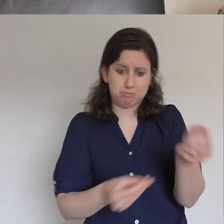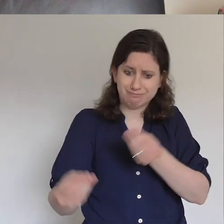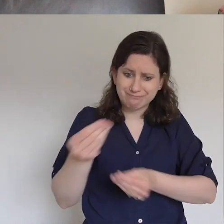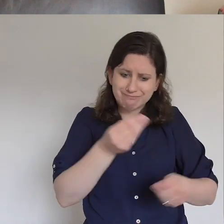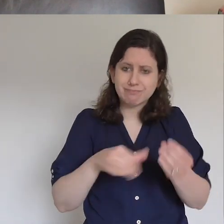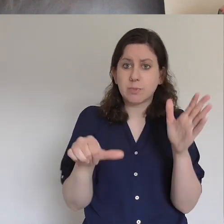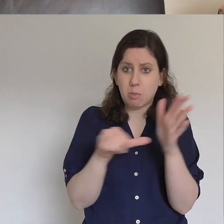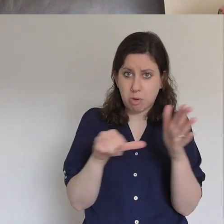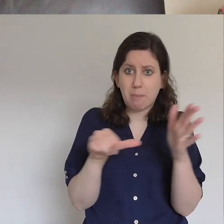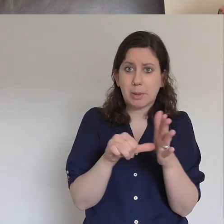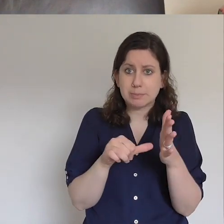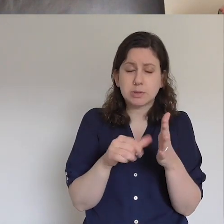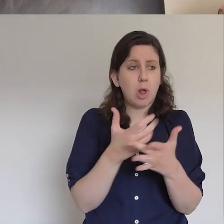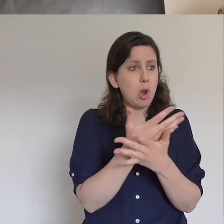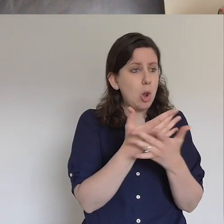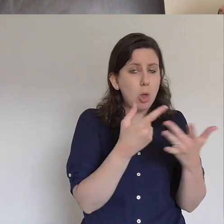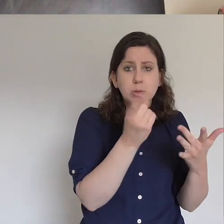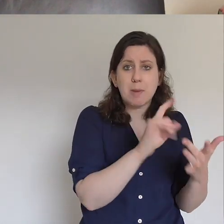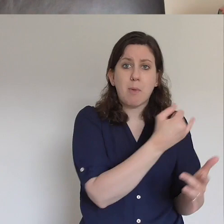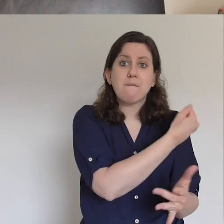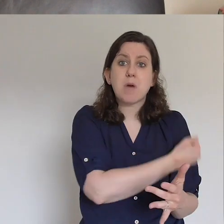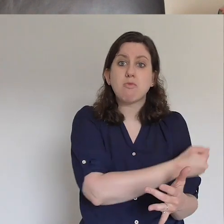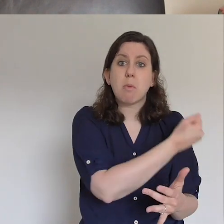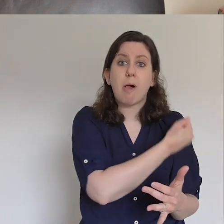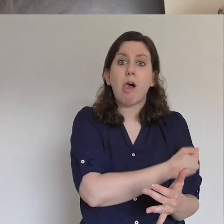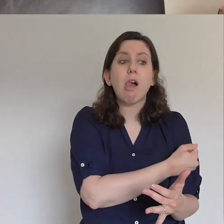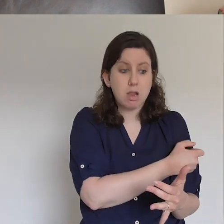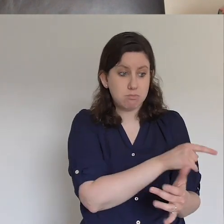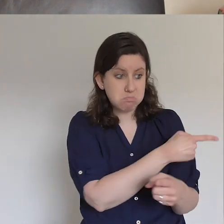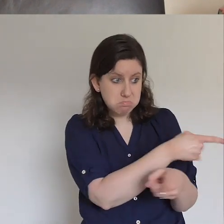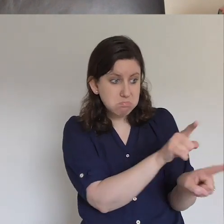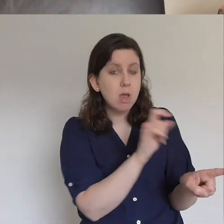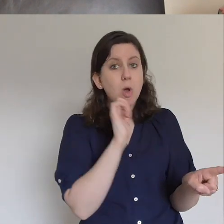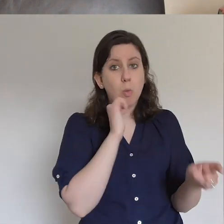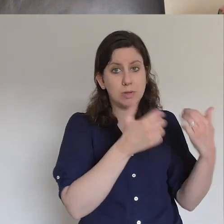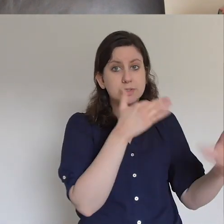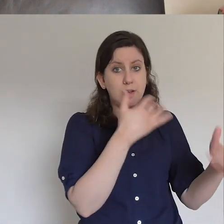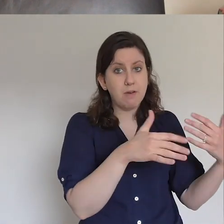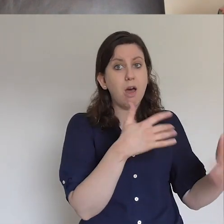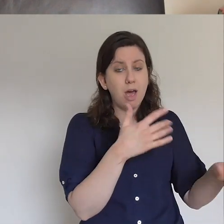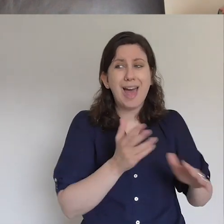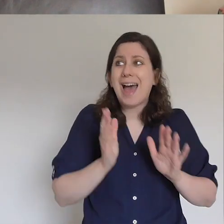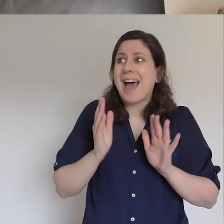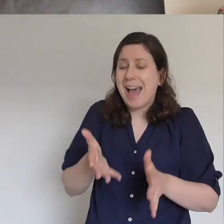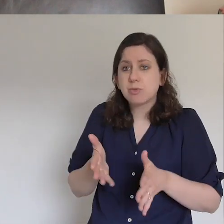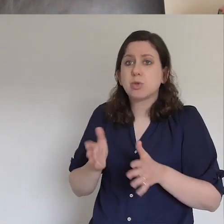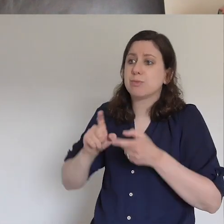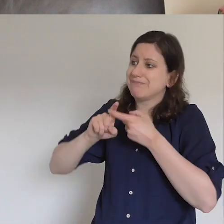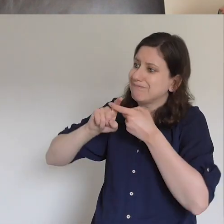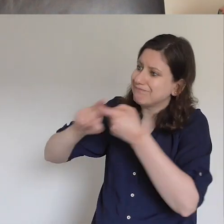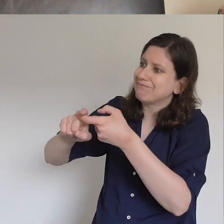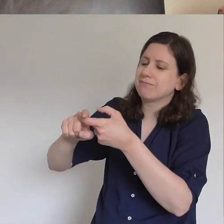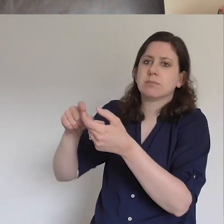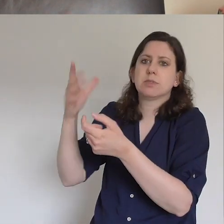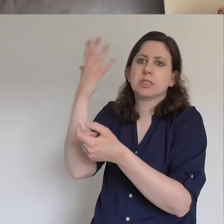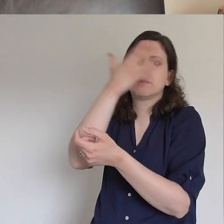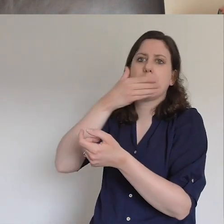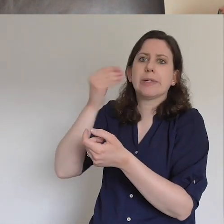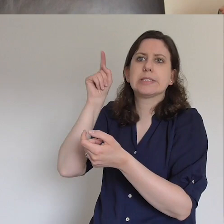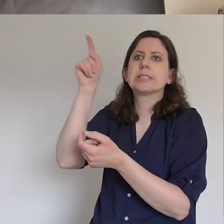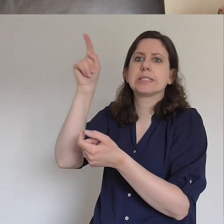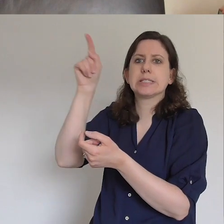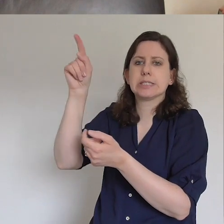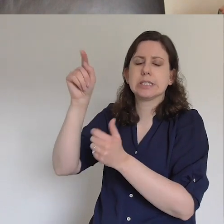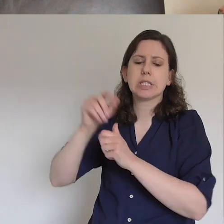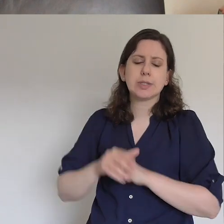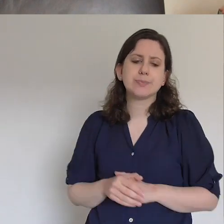and into those spaces we have to be dependent on the Spirit or how do we survive? But I think it's a real challenge. I also think another thing